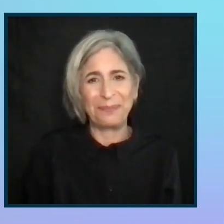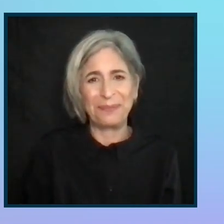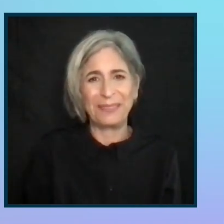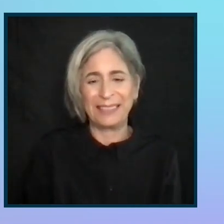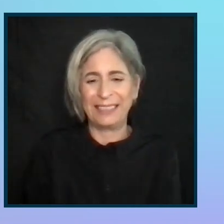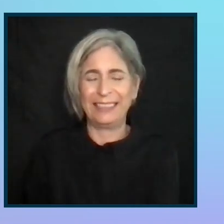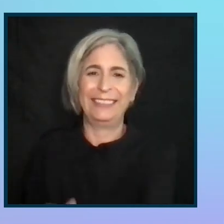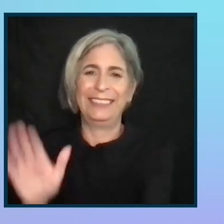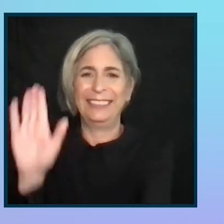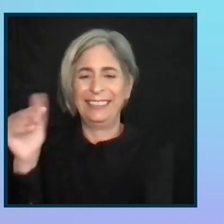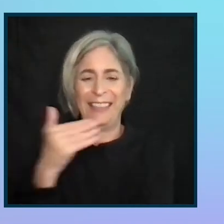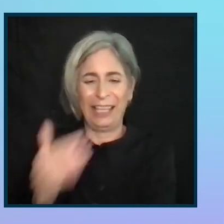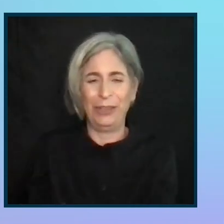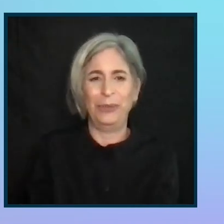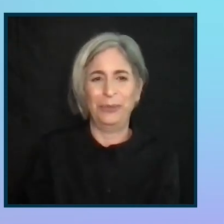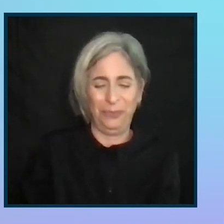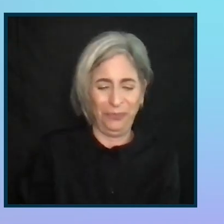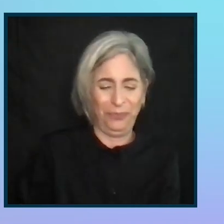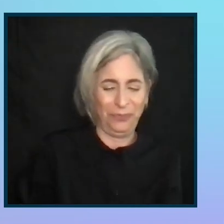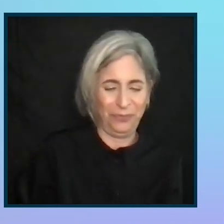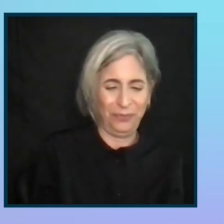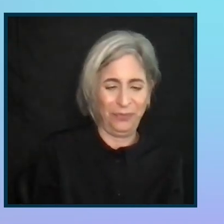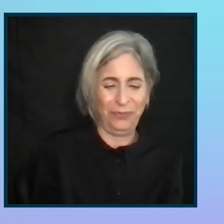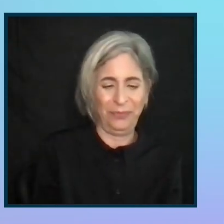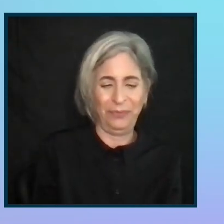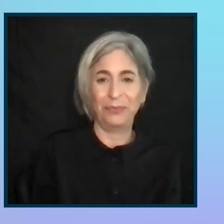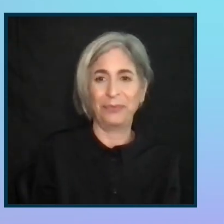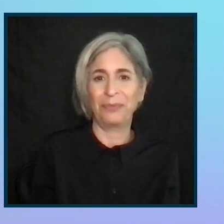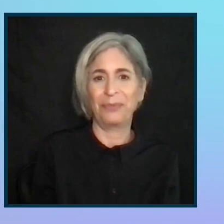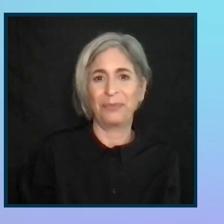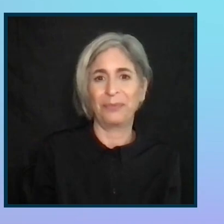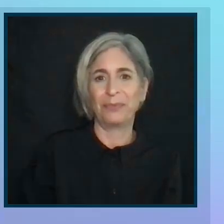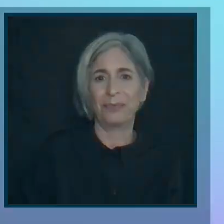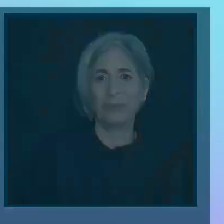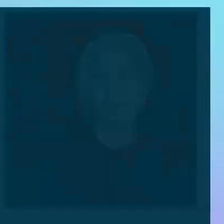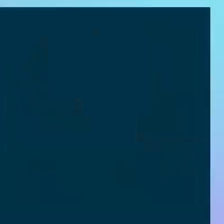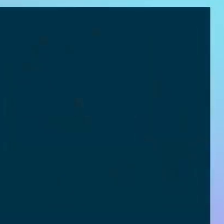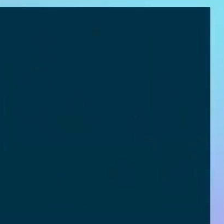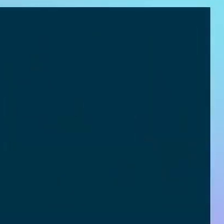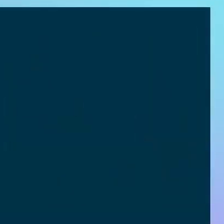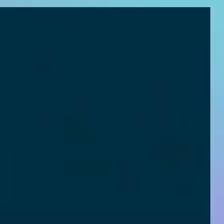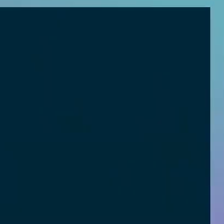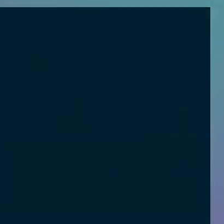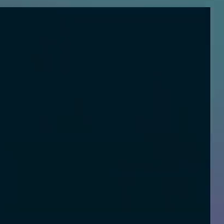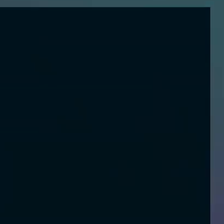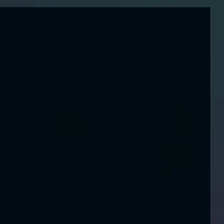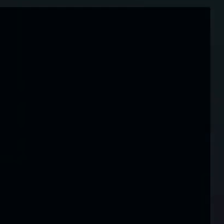Thank you all for listening. Thank you. Thank you.